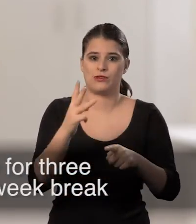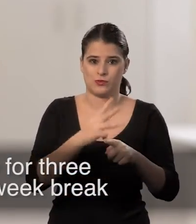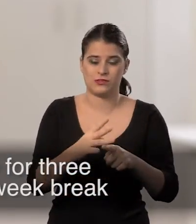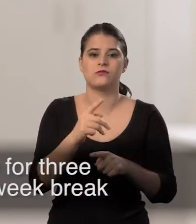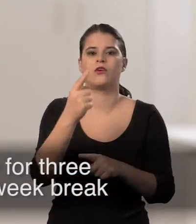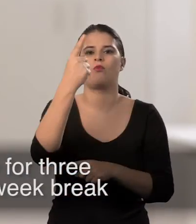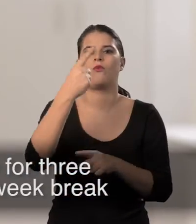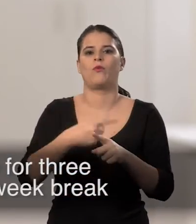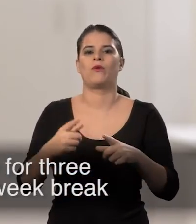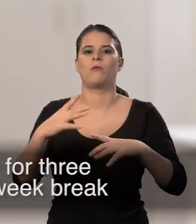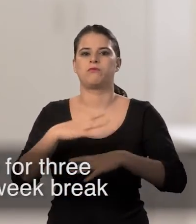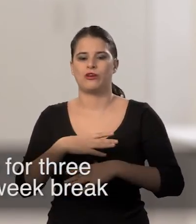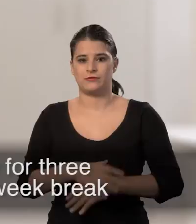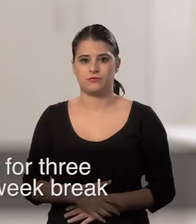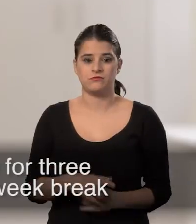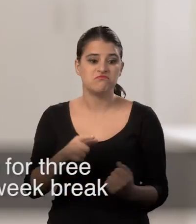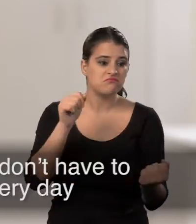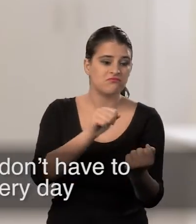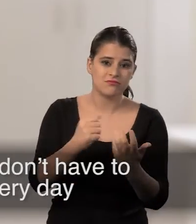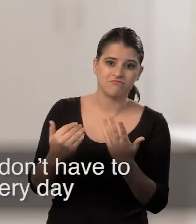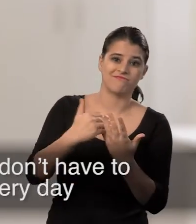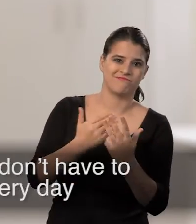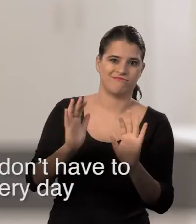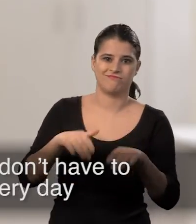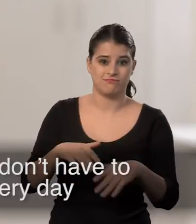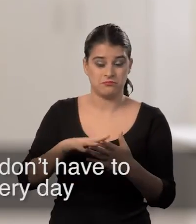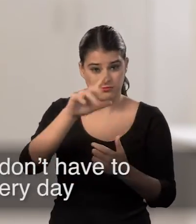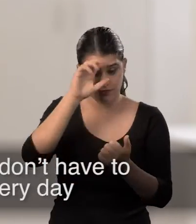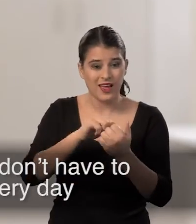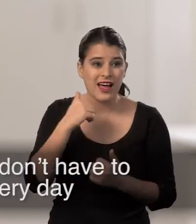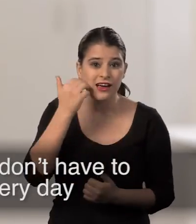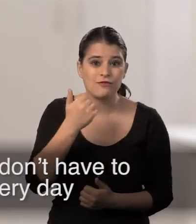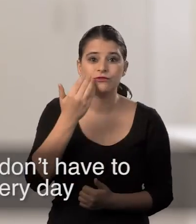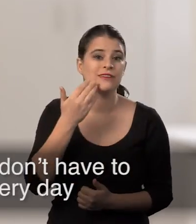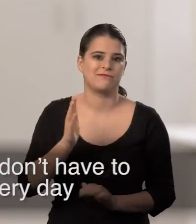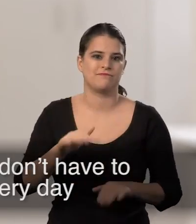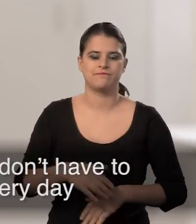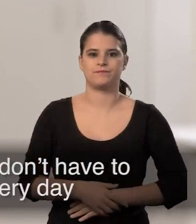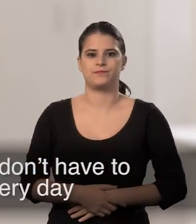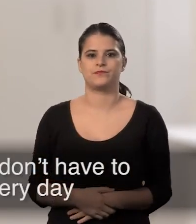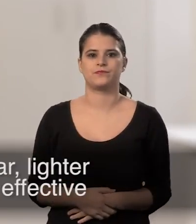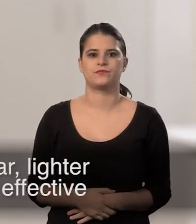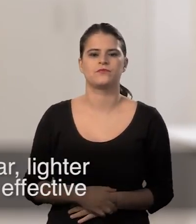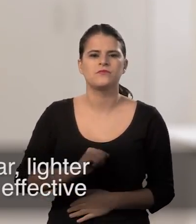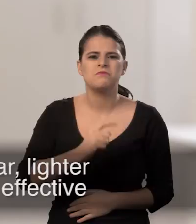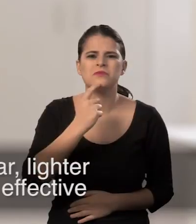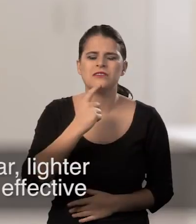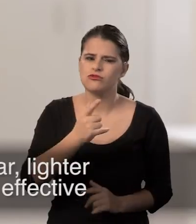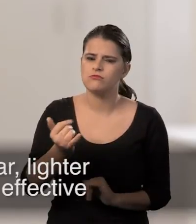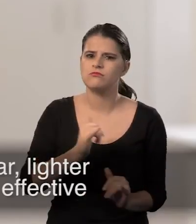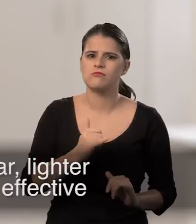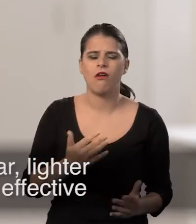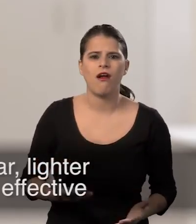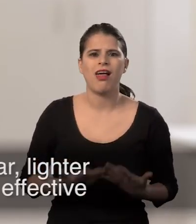three weeks and then you have a one week break. It doesn't interfere with sex and you don't have to remember to do something every day. Your